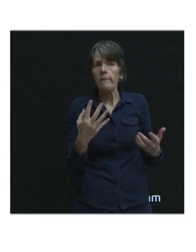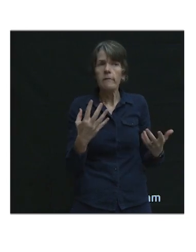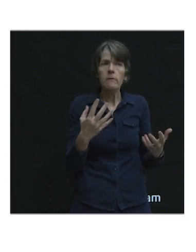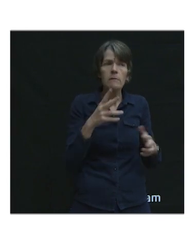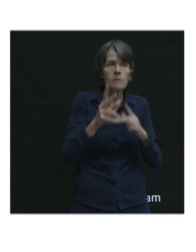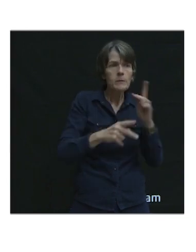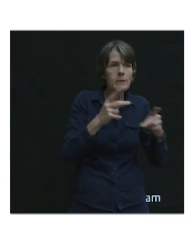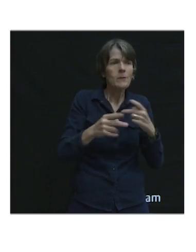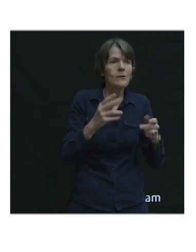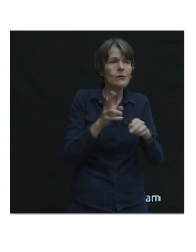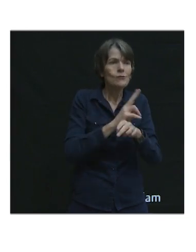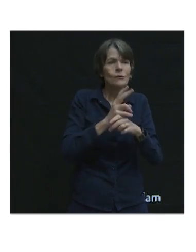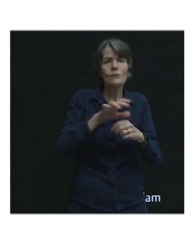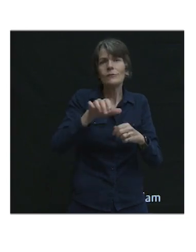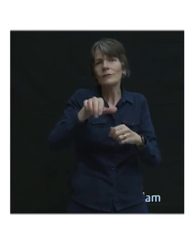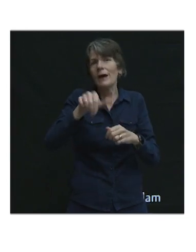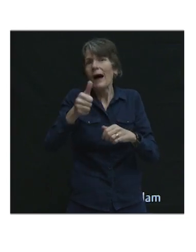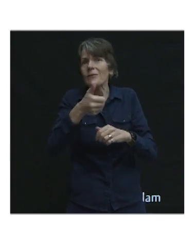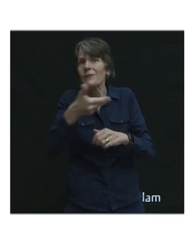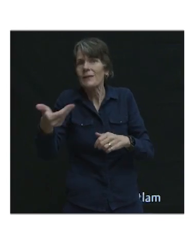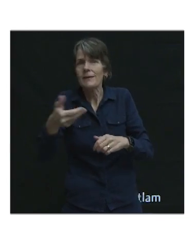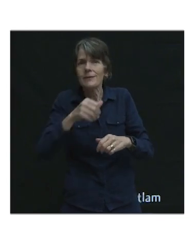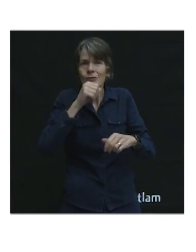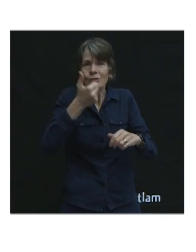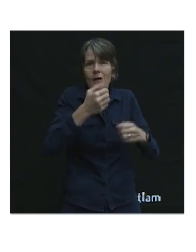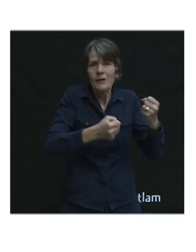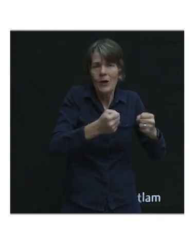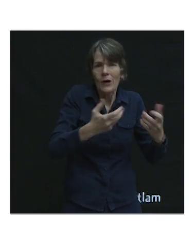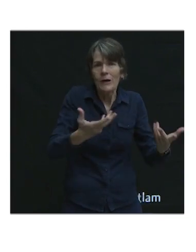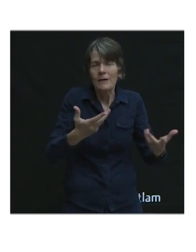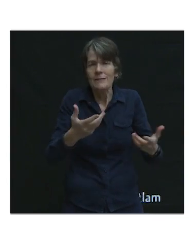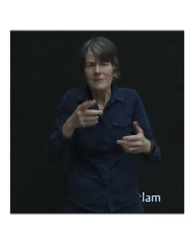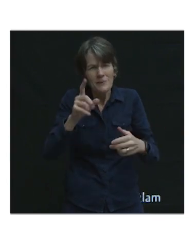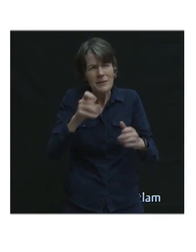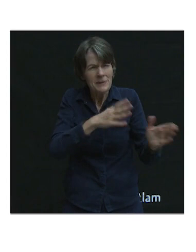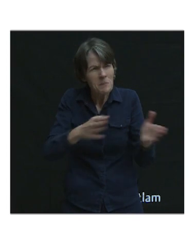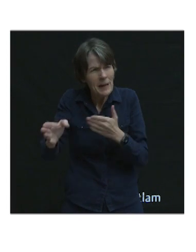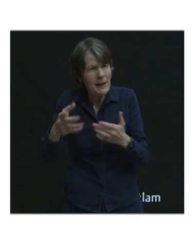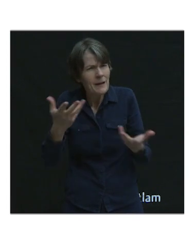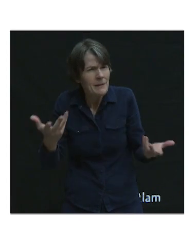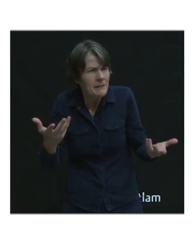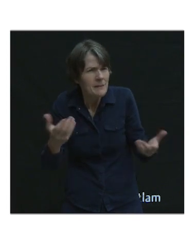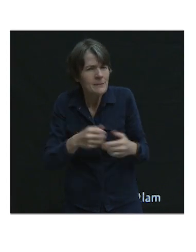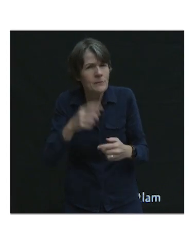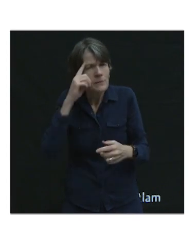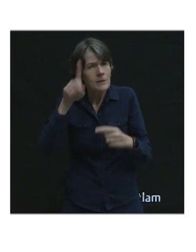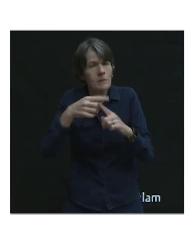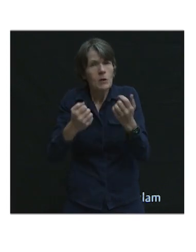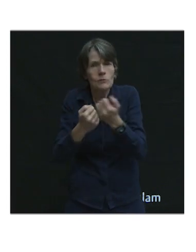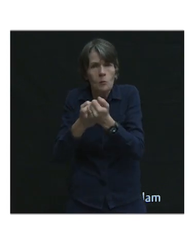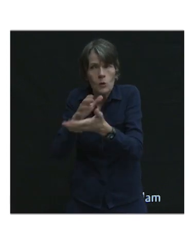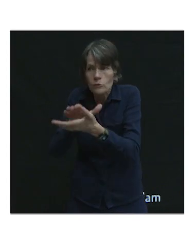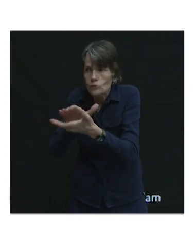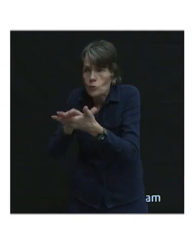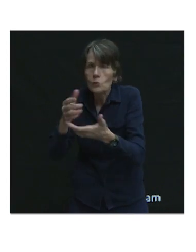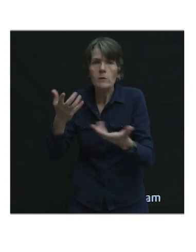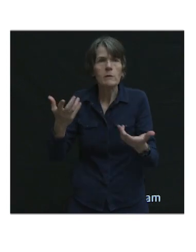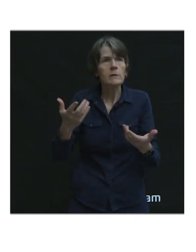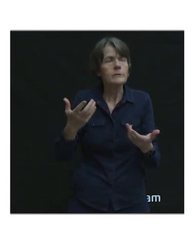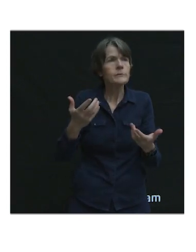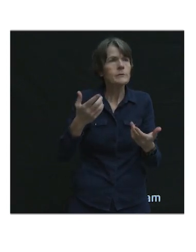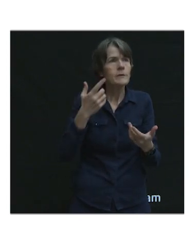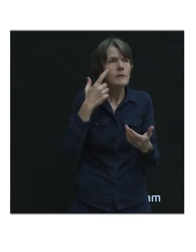travel, and we need to plan for all the kinds of trips that people need to make. So really thinking about supporting schools, school travel,